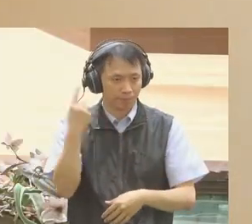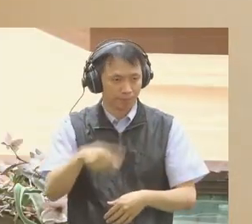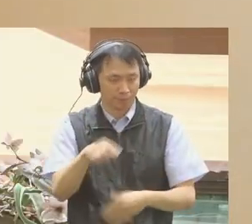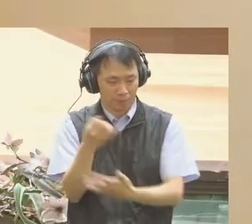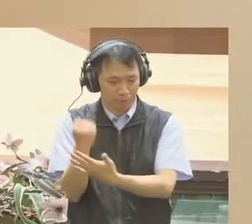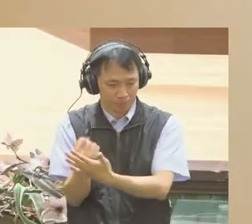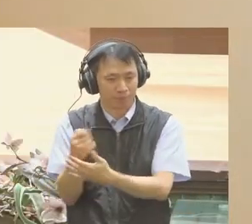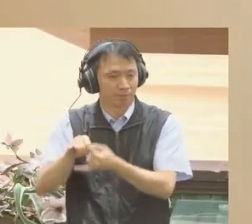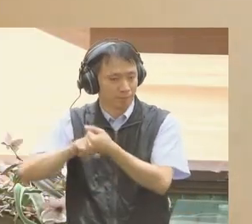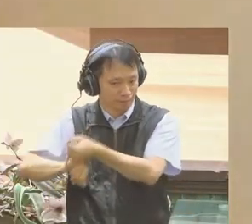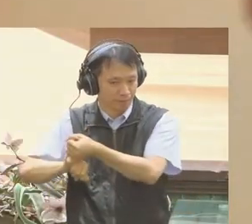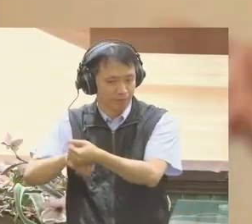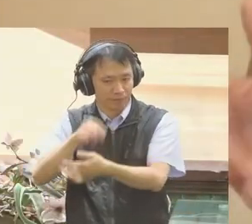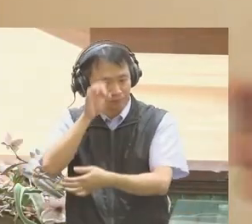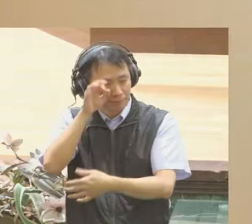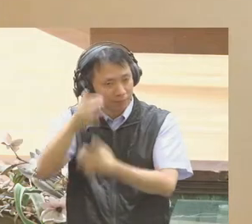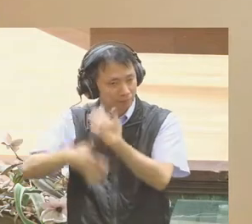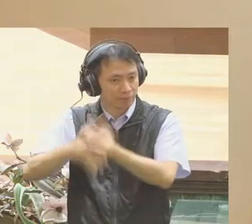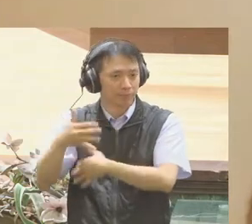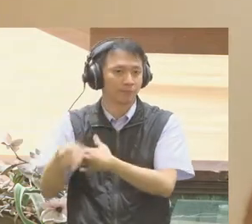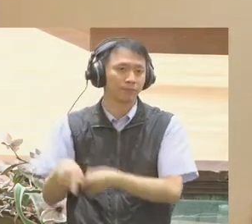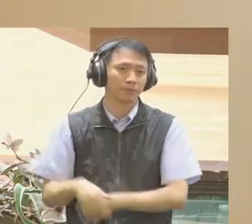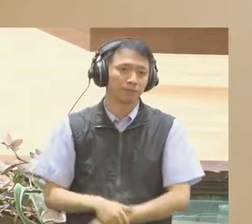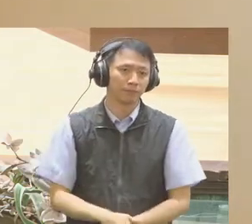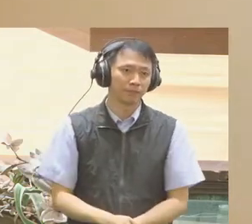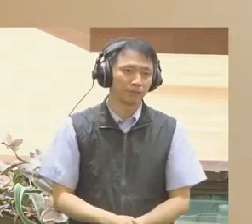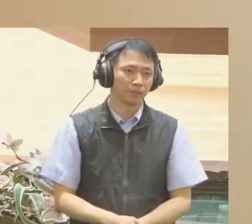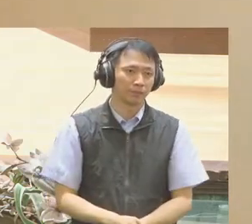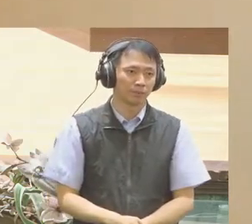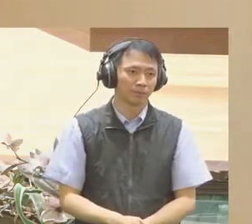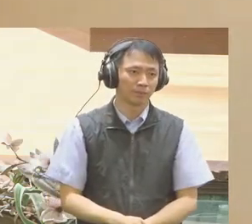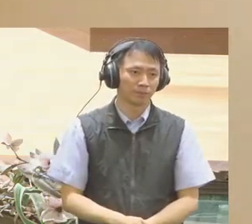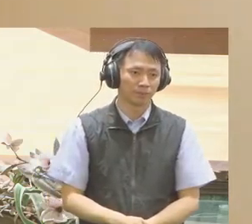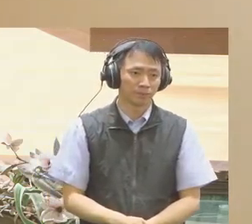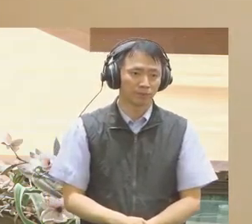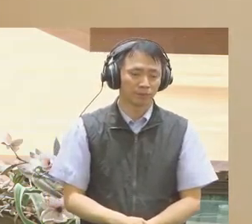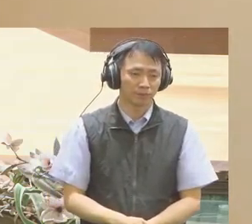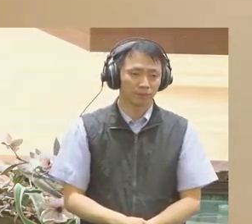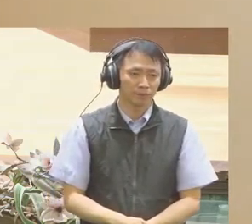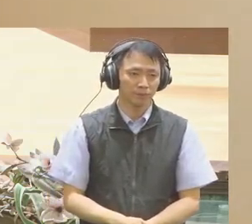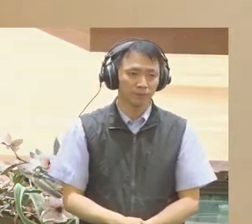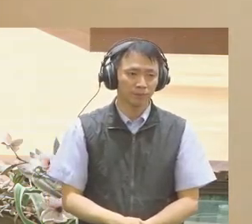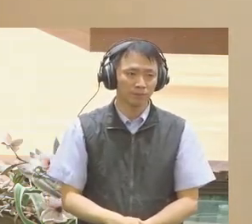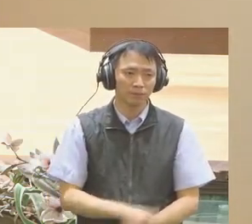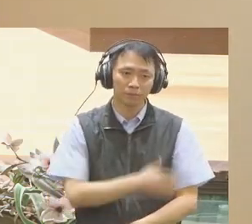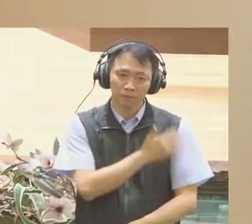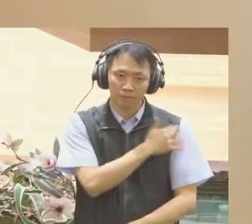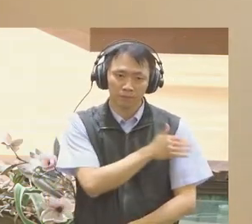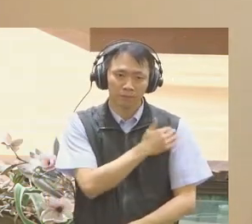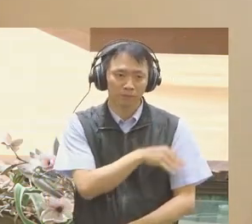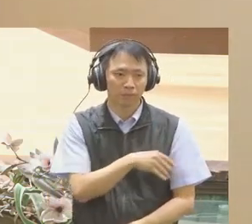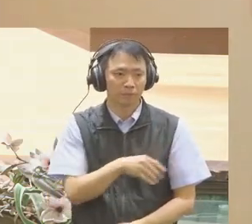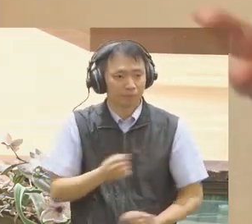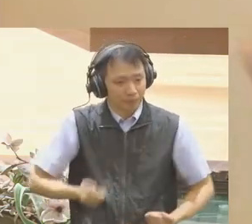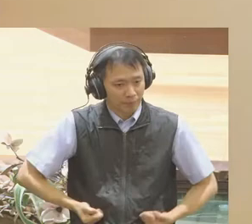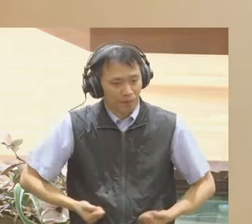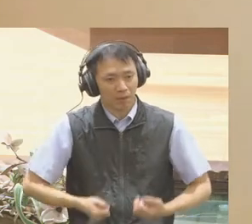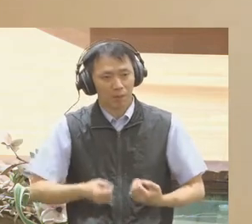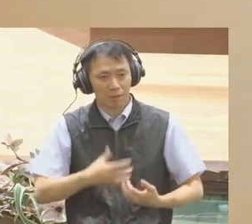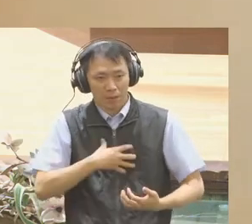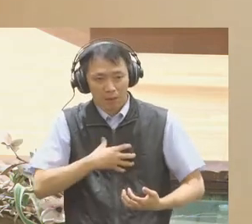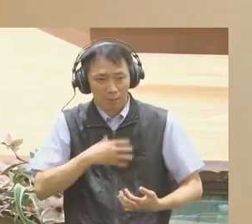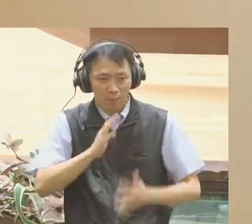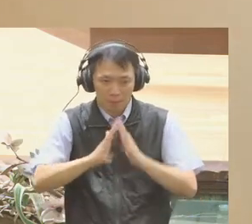scientifically. If Netflix presupposed there were only a handful of categories, comedy, drama, horror, war, sports, that would define the